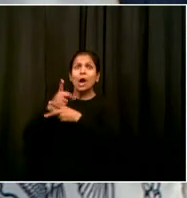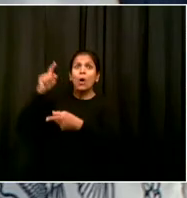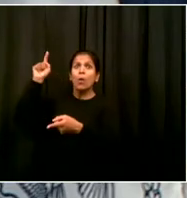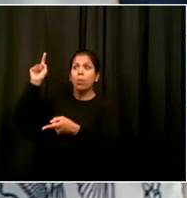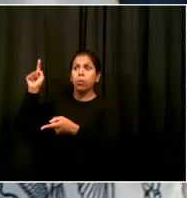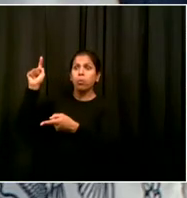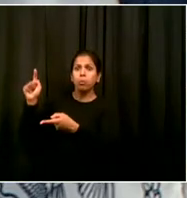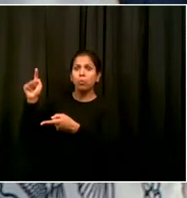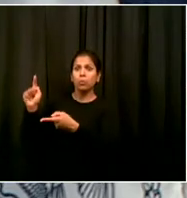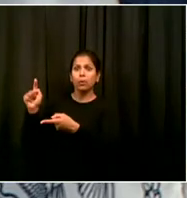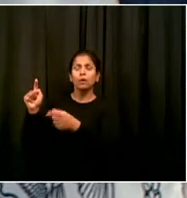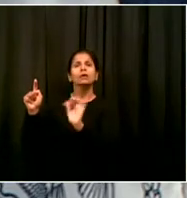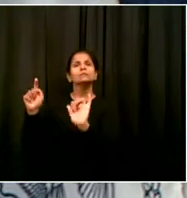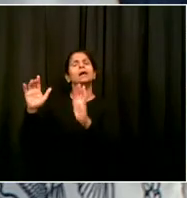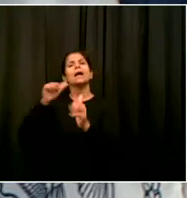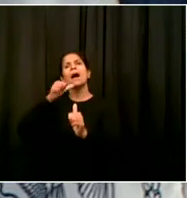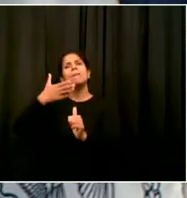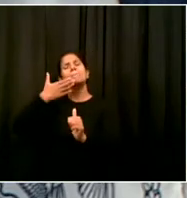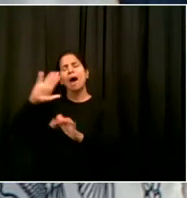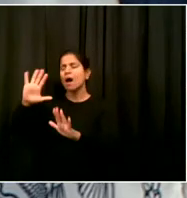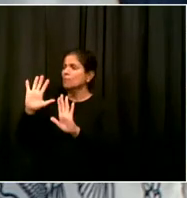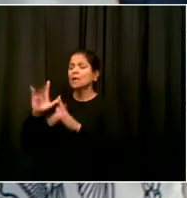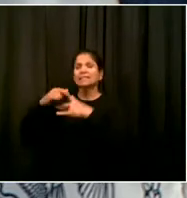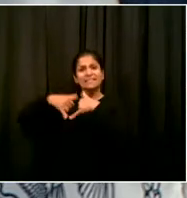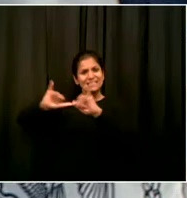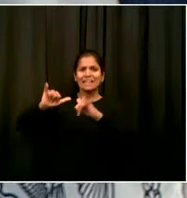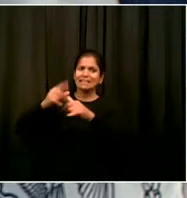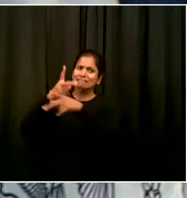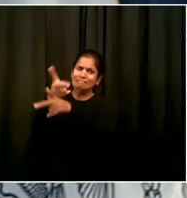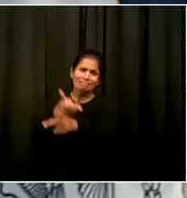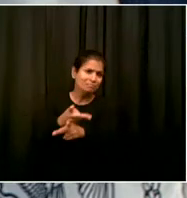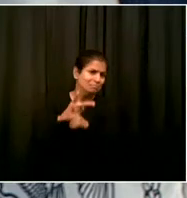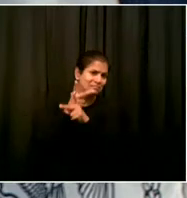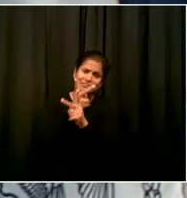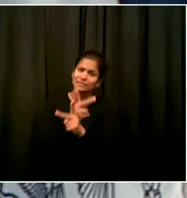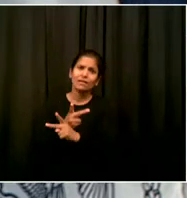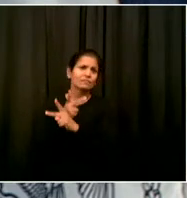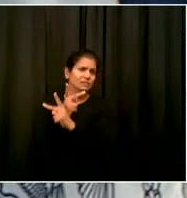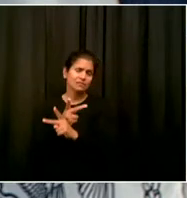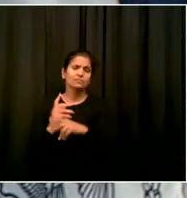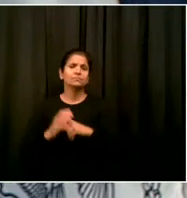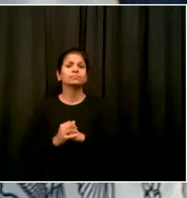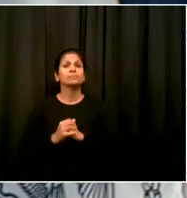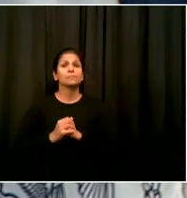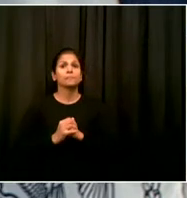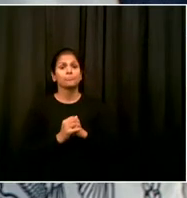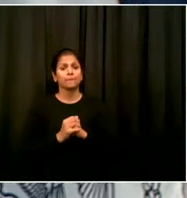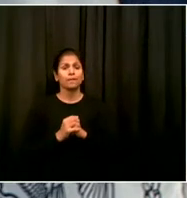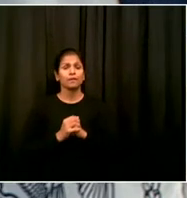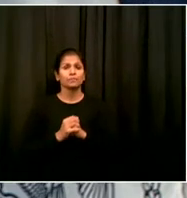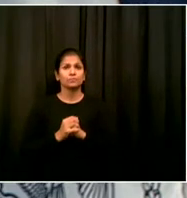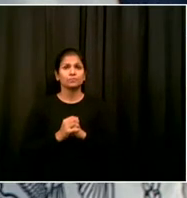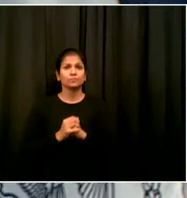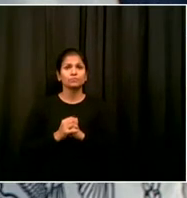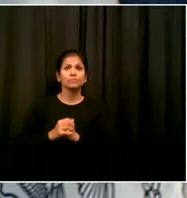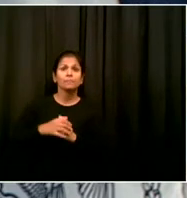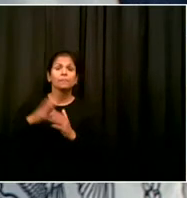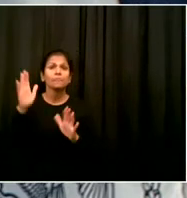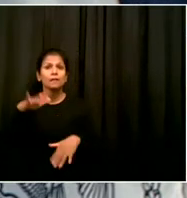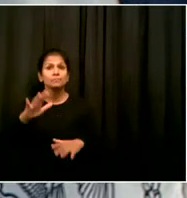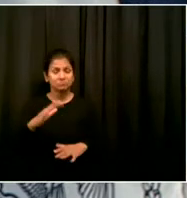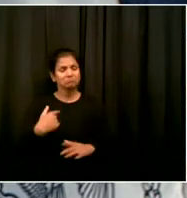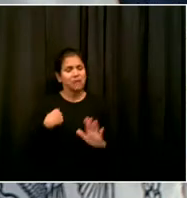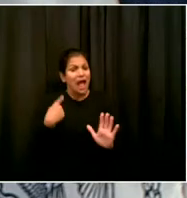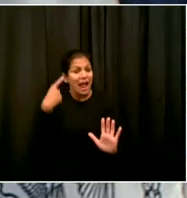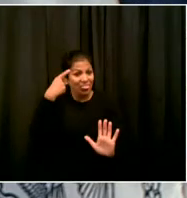and state are talking to each other. I think the state's idea is to come to some initial thinking about that over the next week or